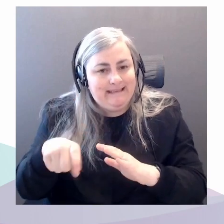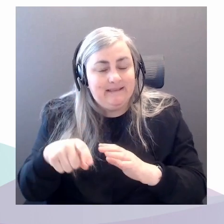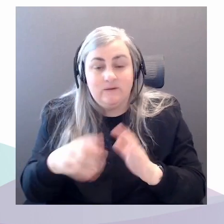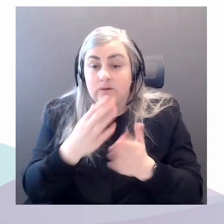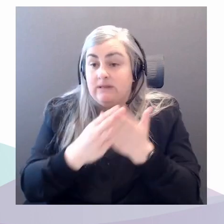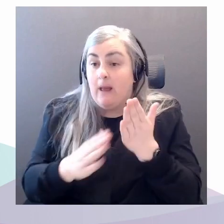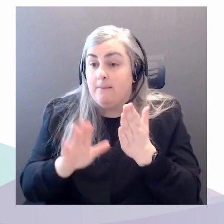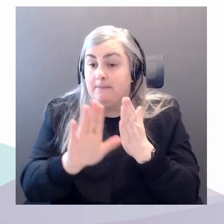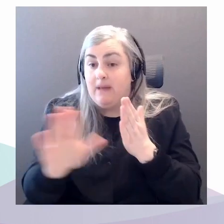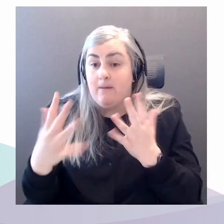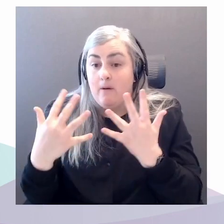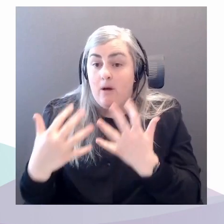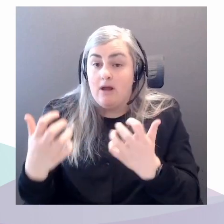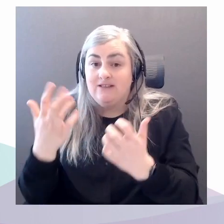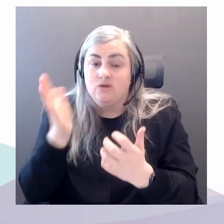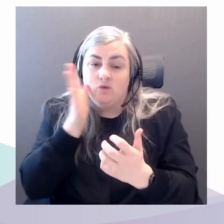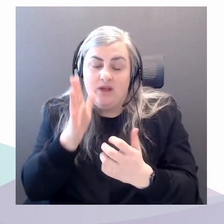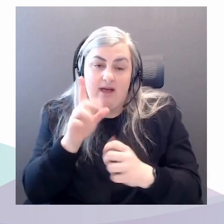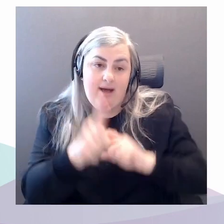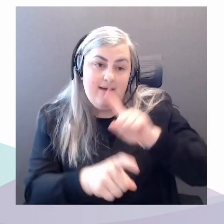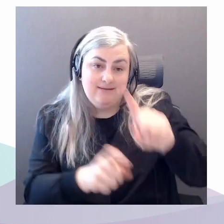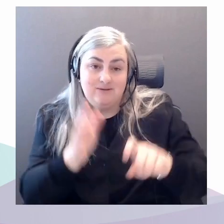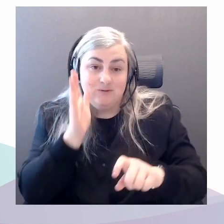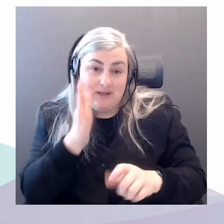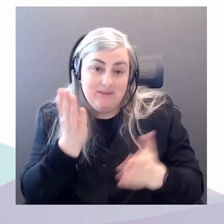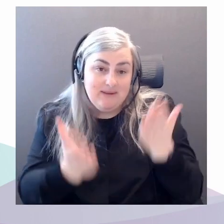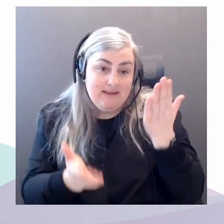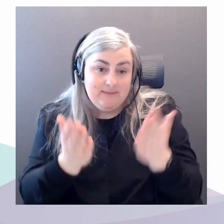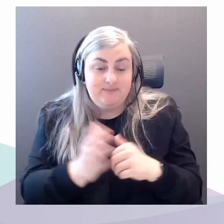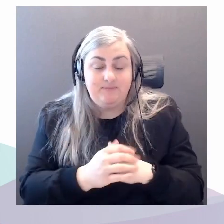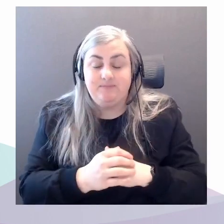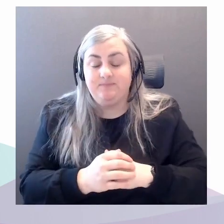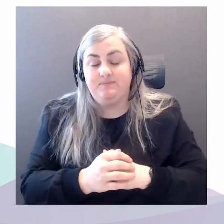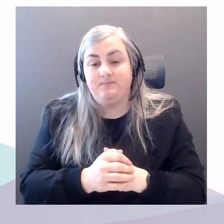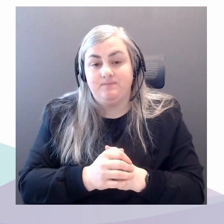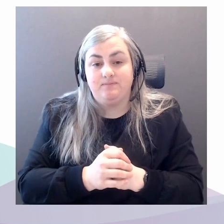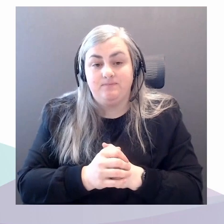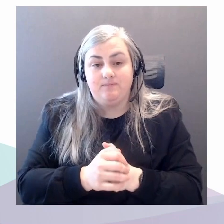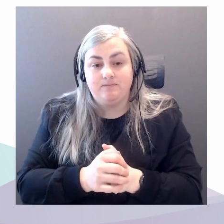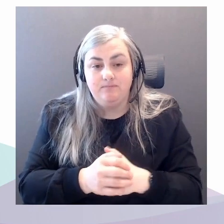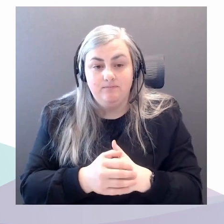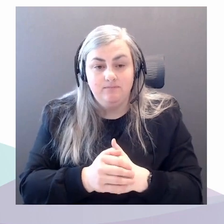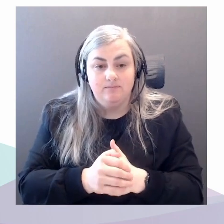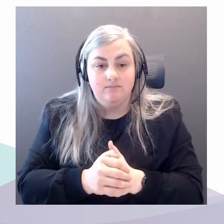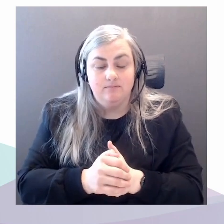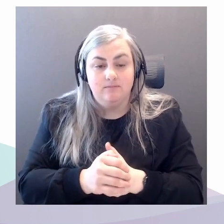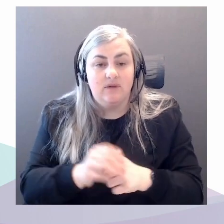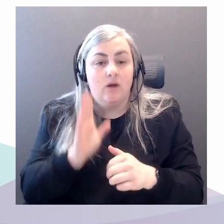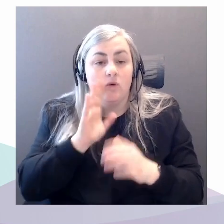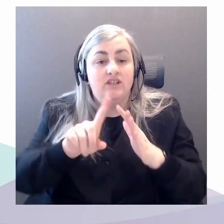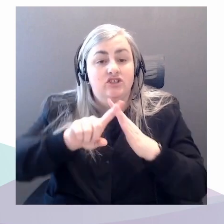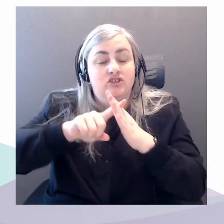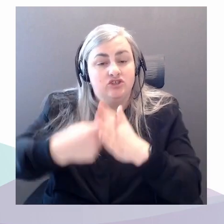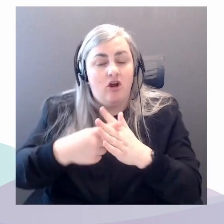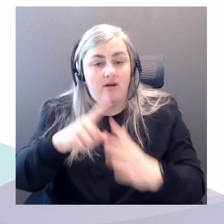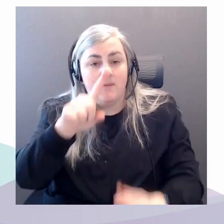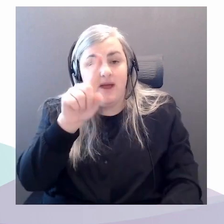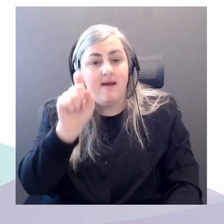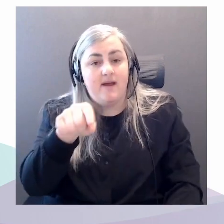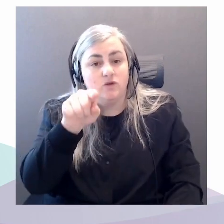to us also. So I wanted to start out by asking you, Sheena, if I can direct this question to you.